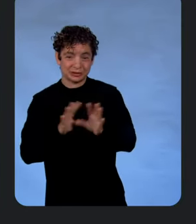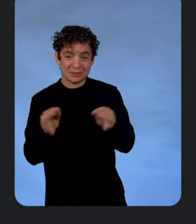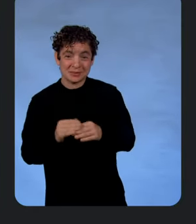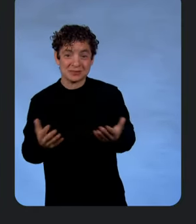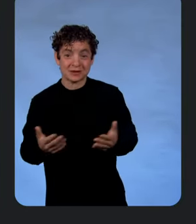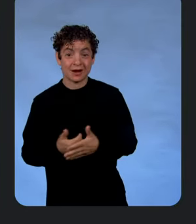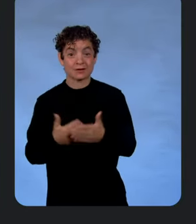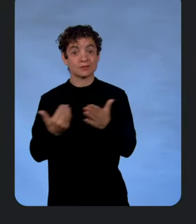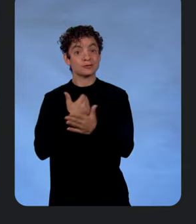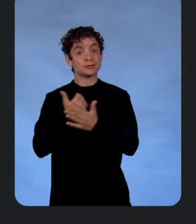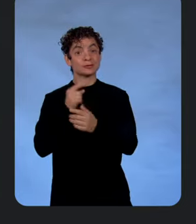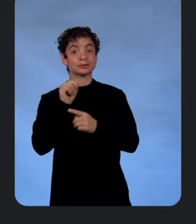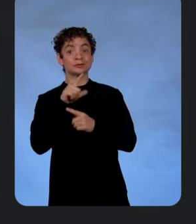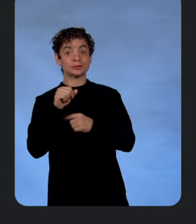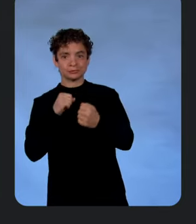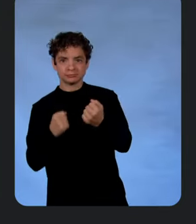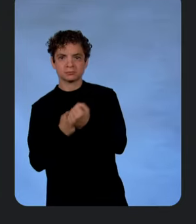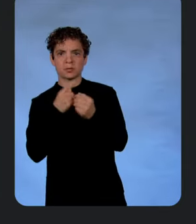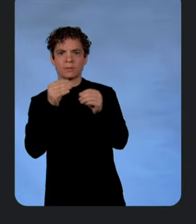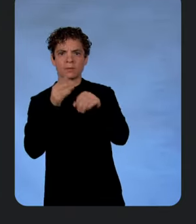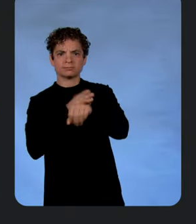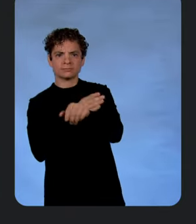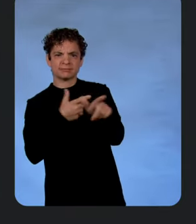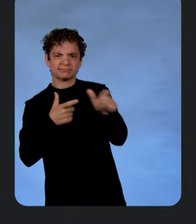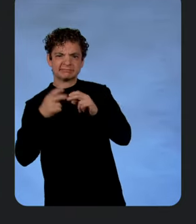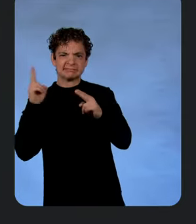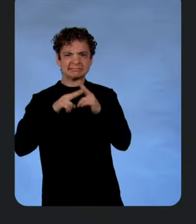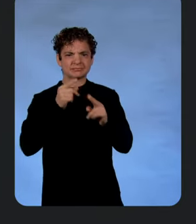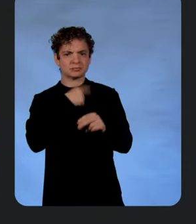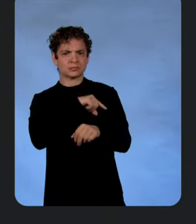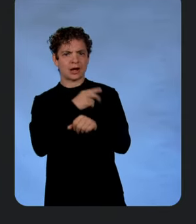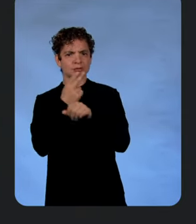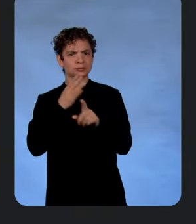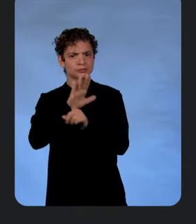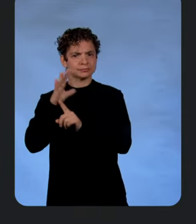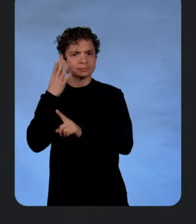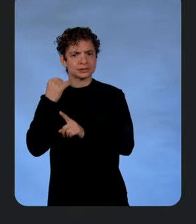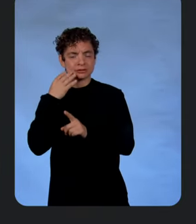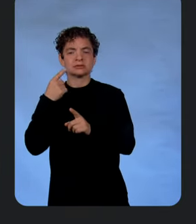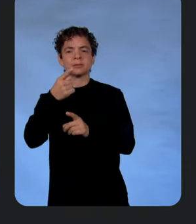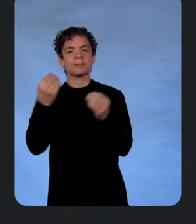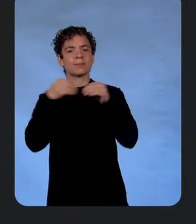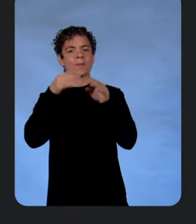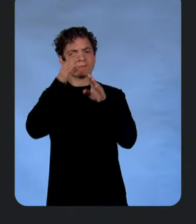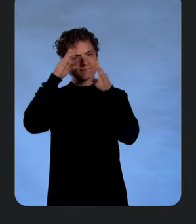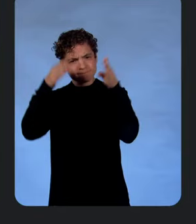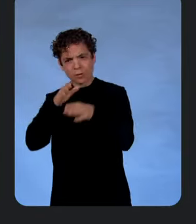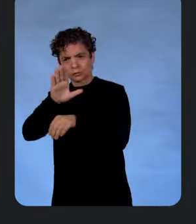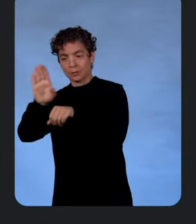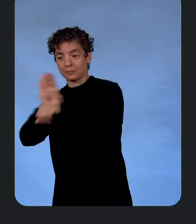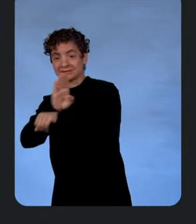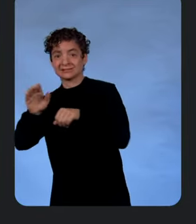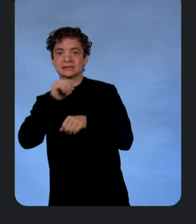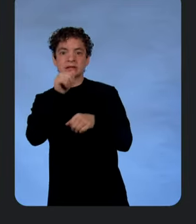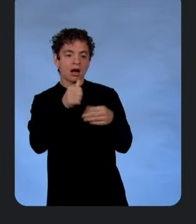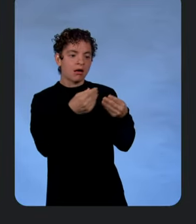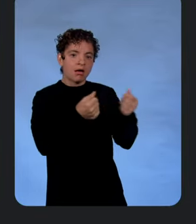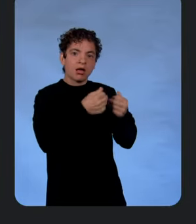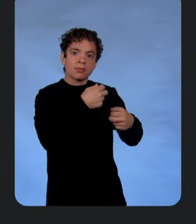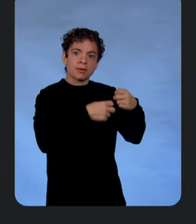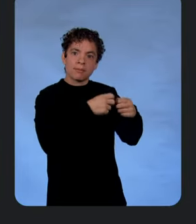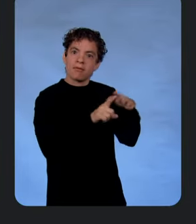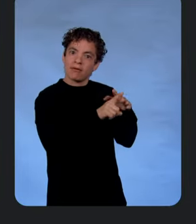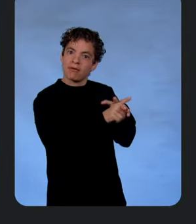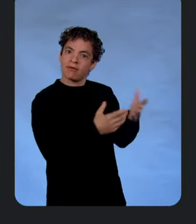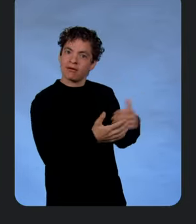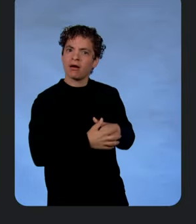So our tools help you deliver faster, higher quality user experiences, leaving you ultimately with more time to focus on your business instead of